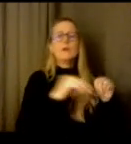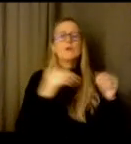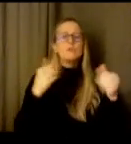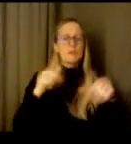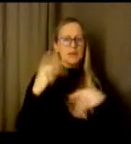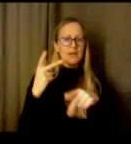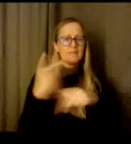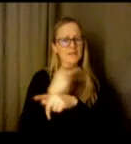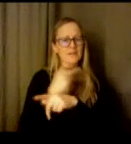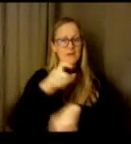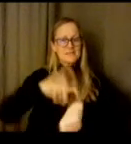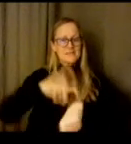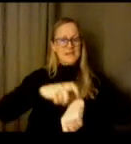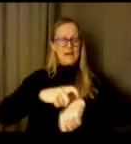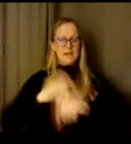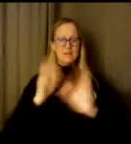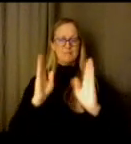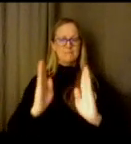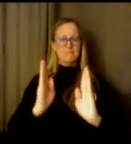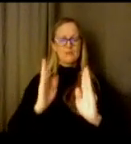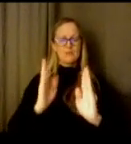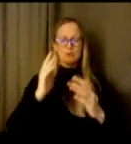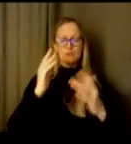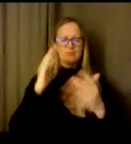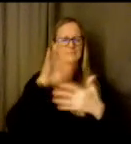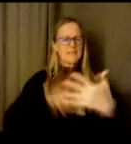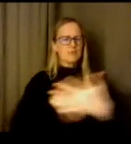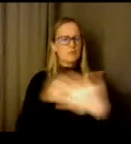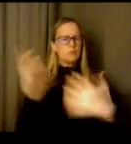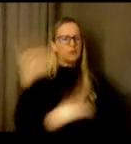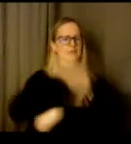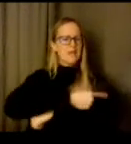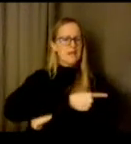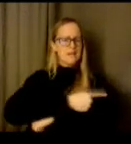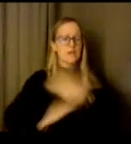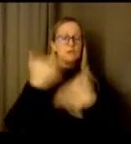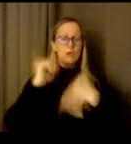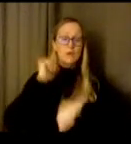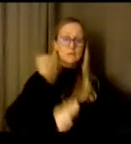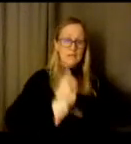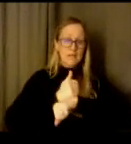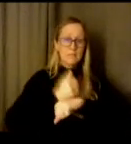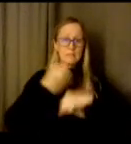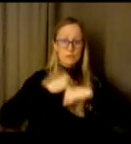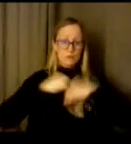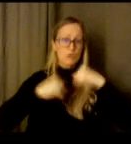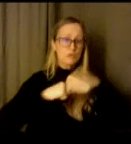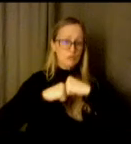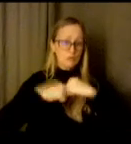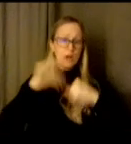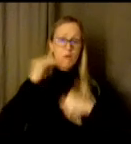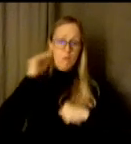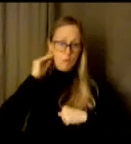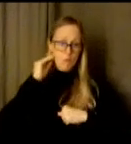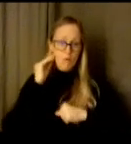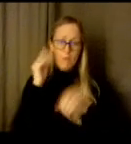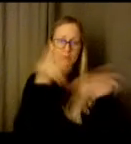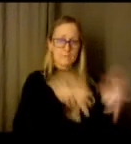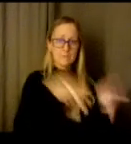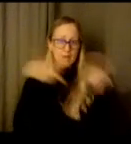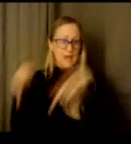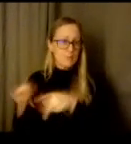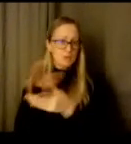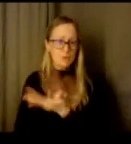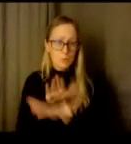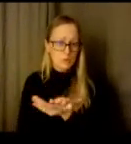a lot about just building consistency predictability and structure in your home environment as we do at schools and so are you um taking time to go outside